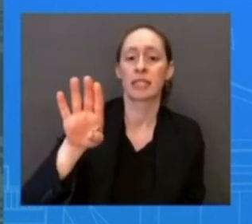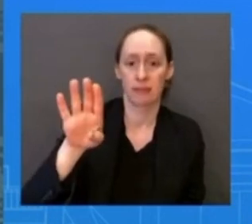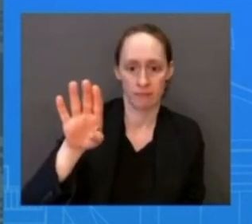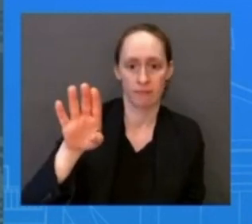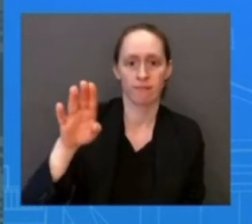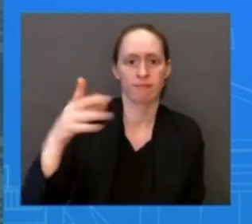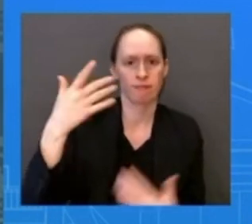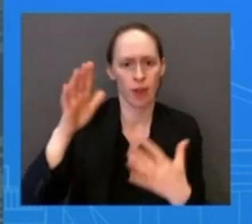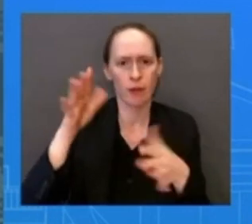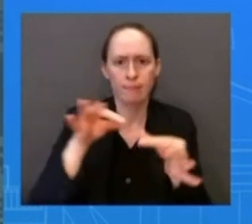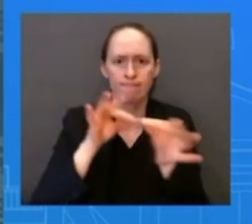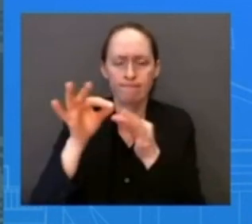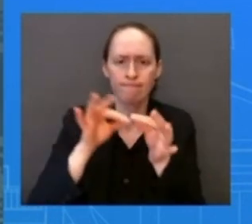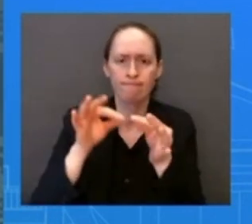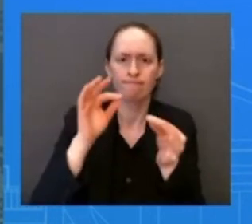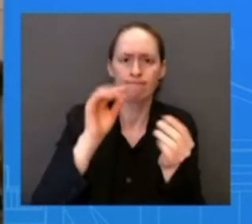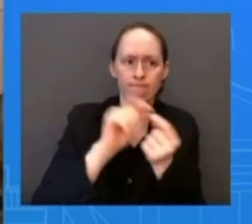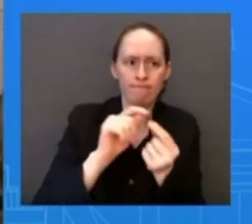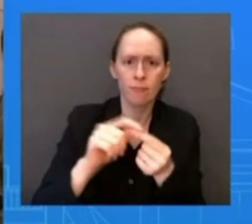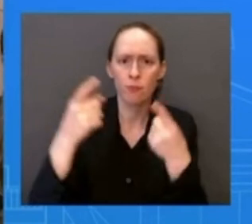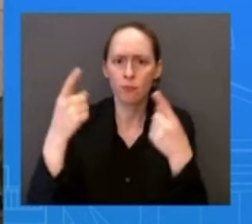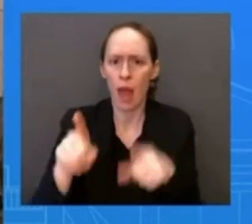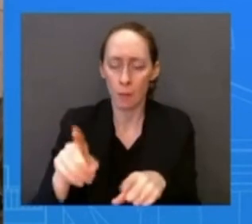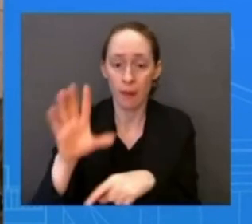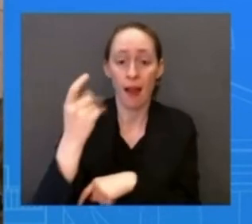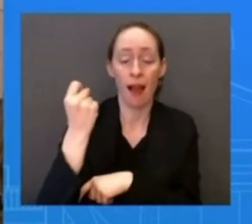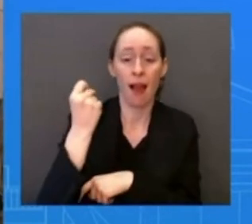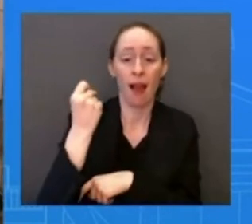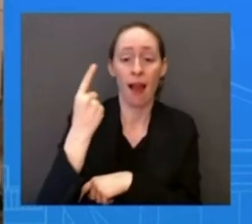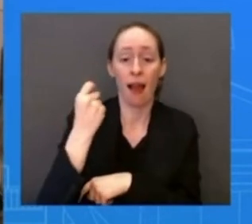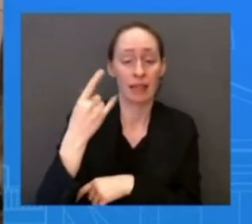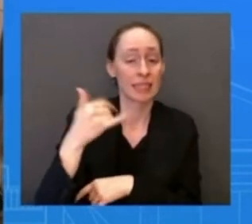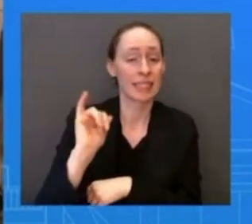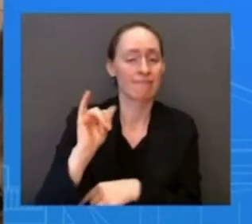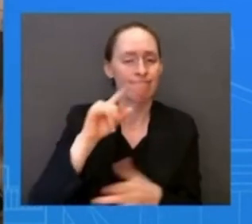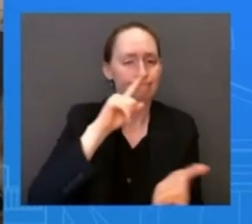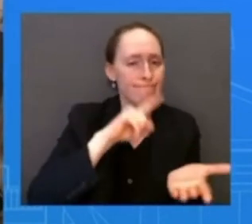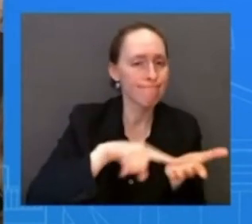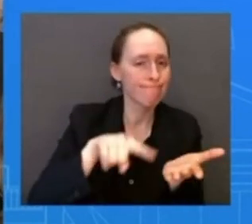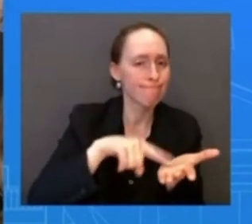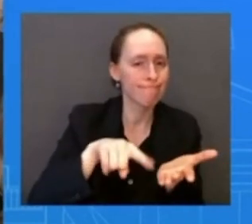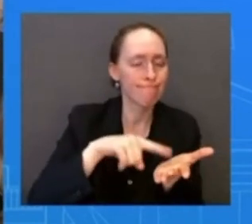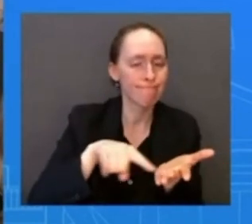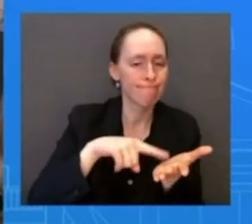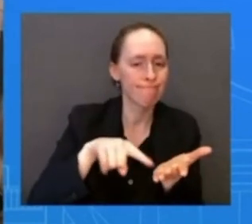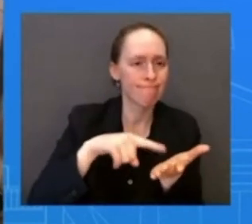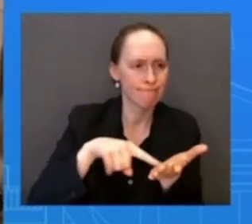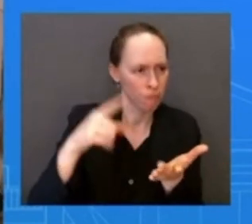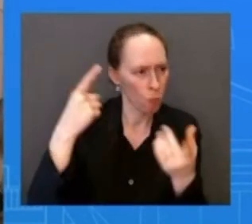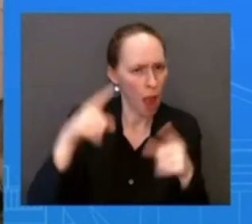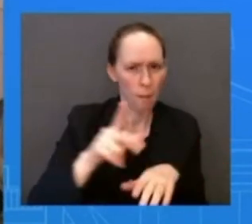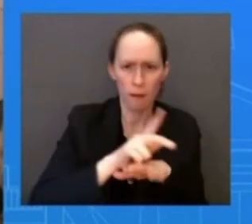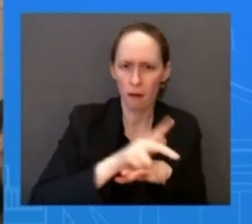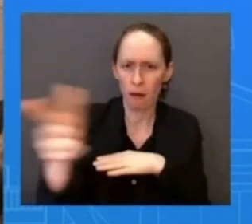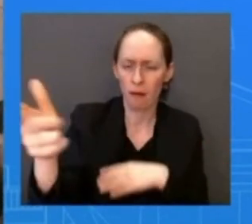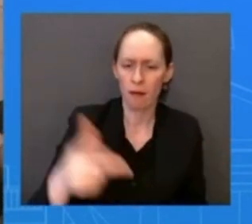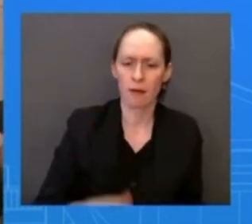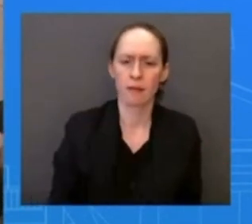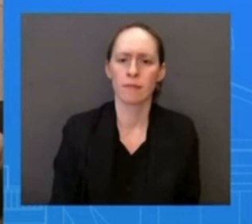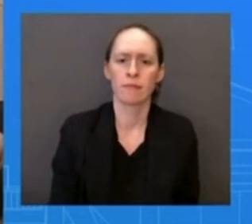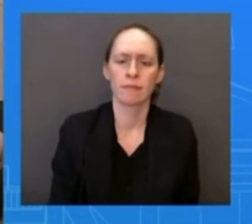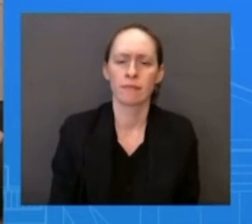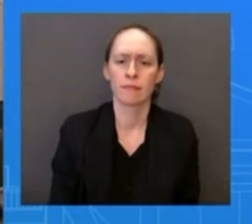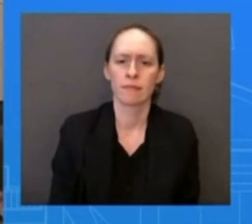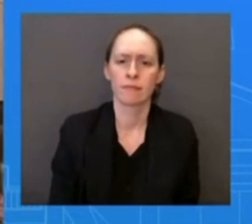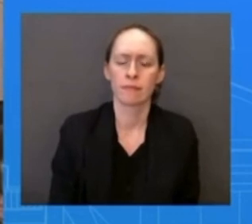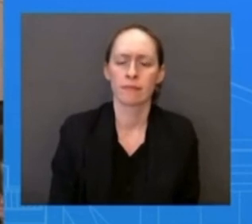we still don't know the why. And last question. There seems to be more activity from a lot of groups who are very